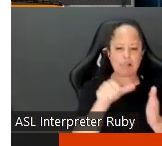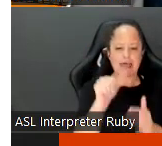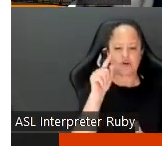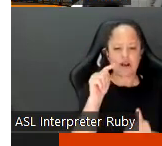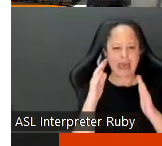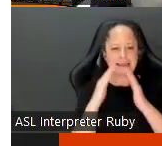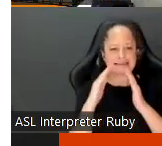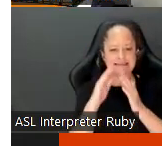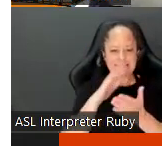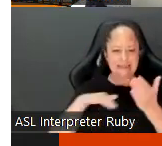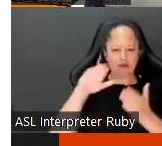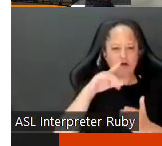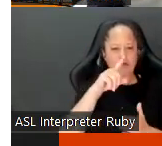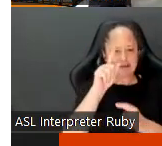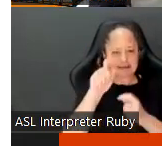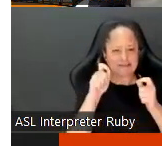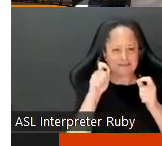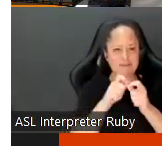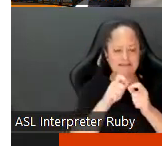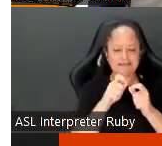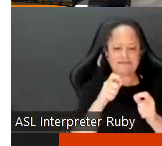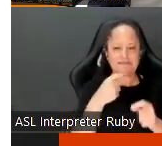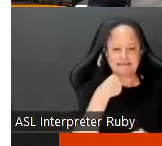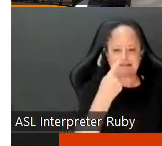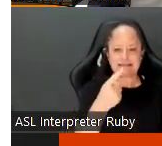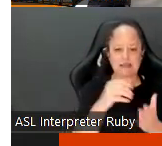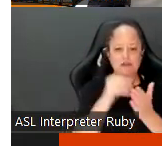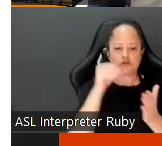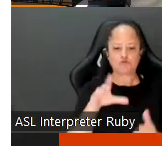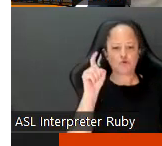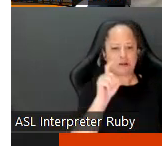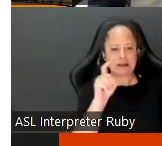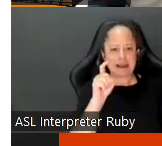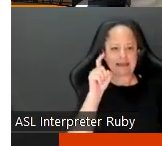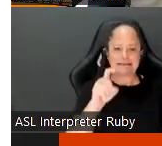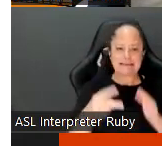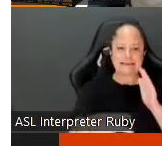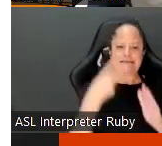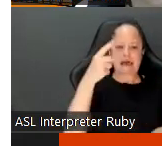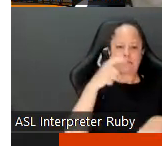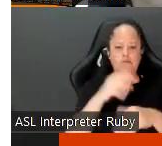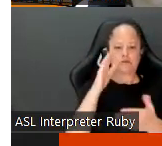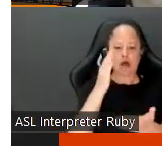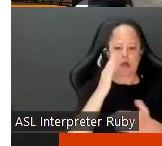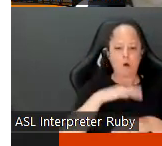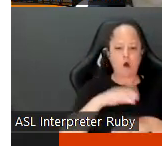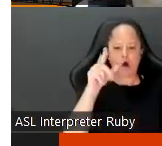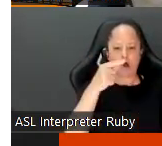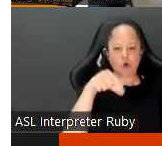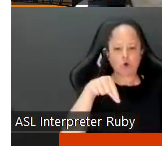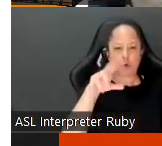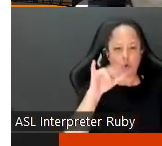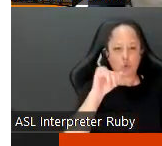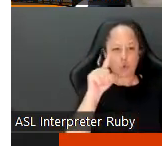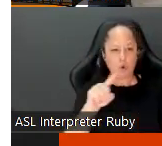it very explicitly states that student x needs two times or double the time on quizzes or may